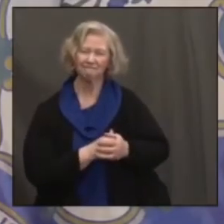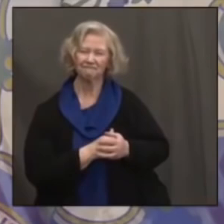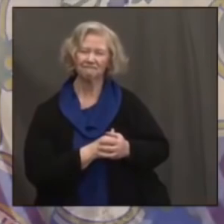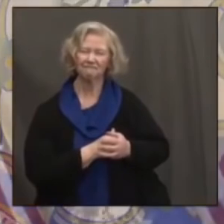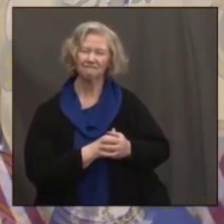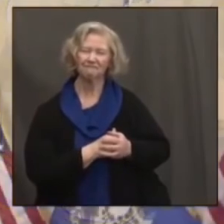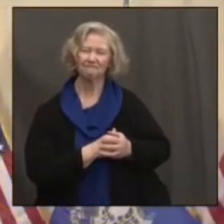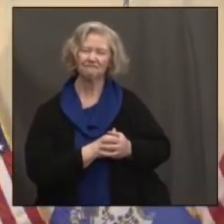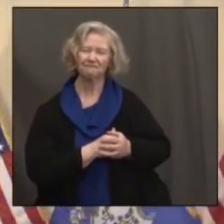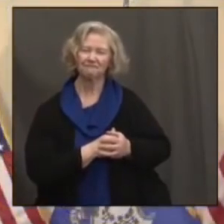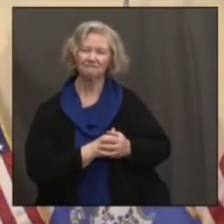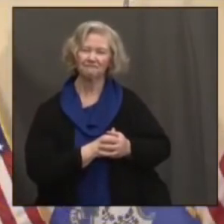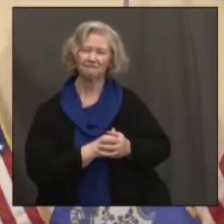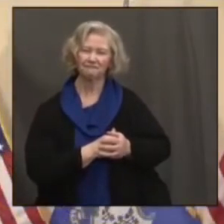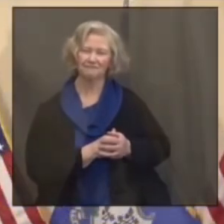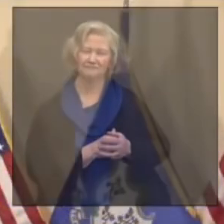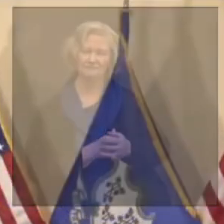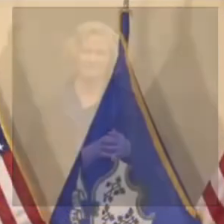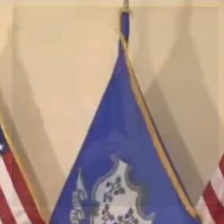Thanks, everybody.